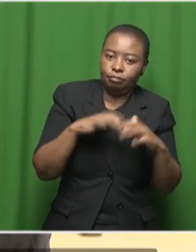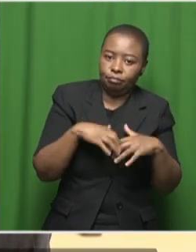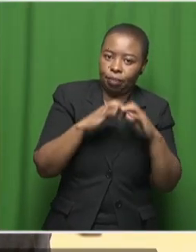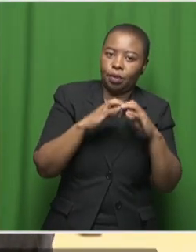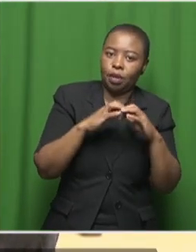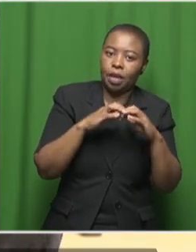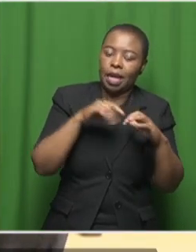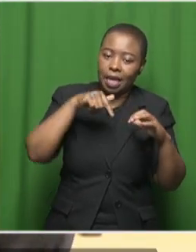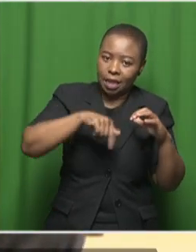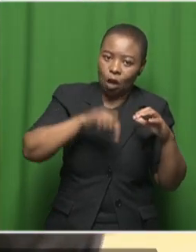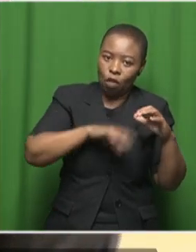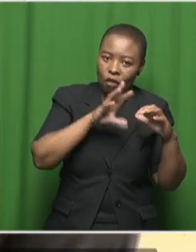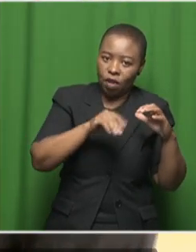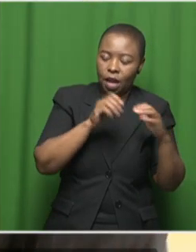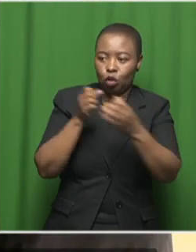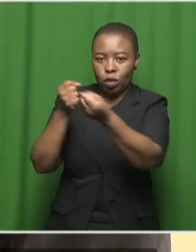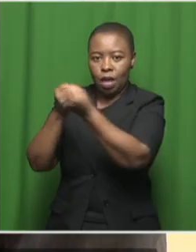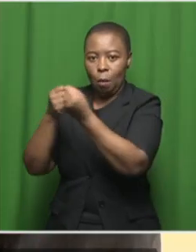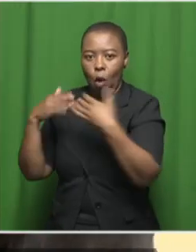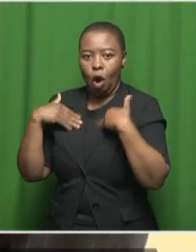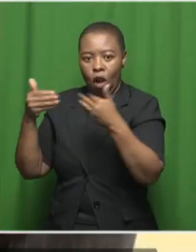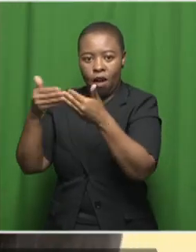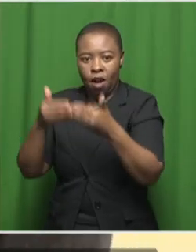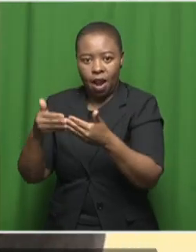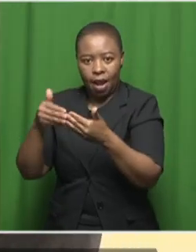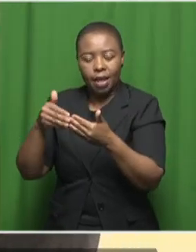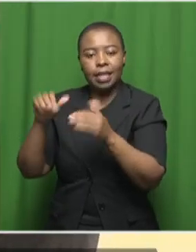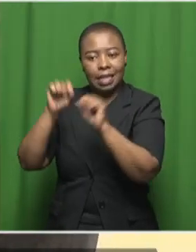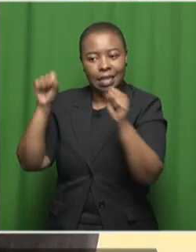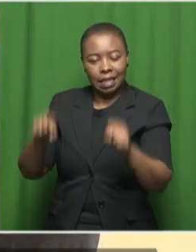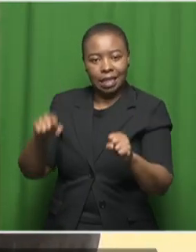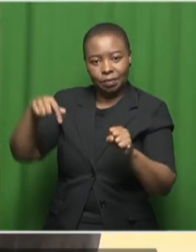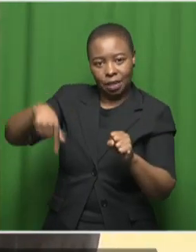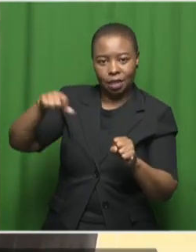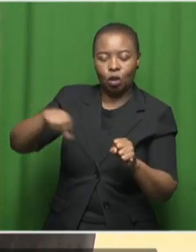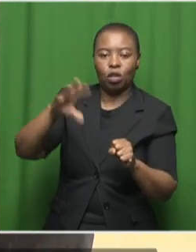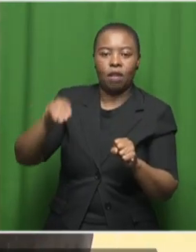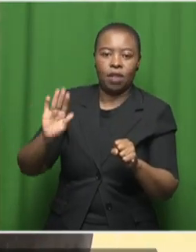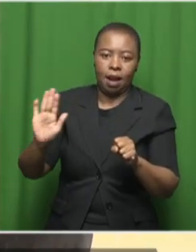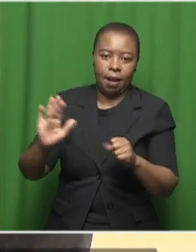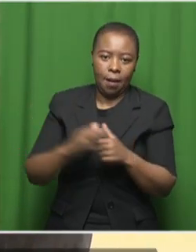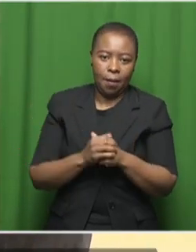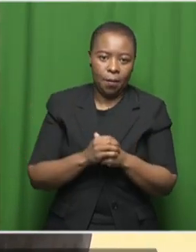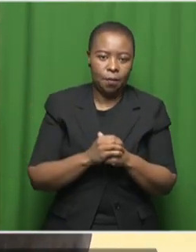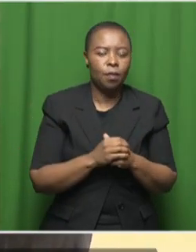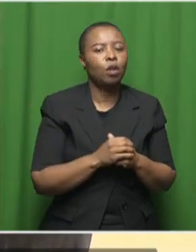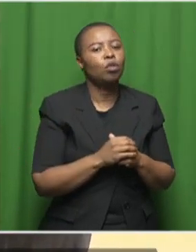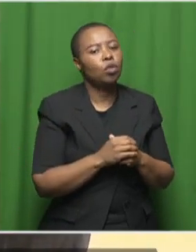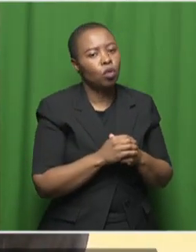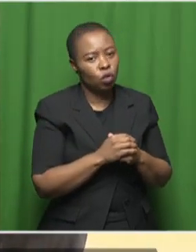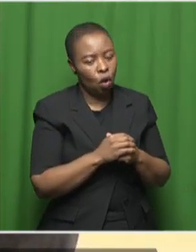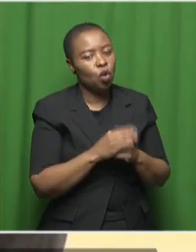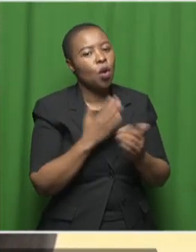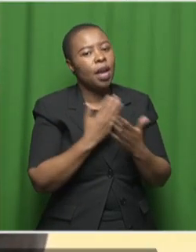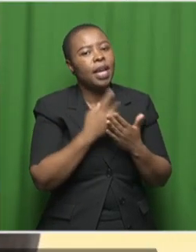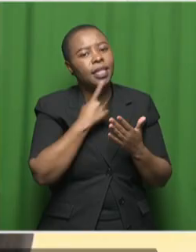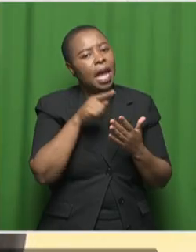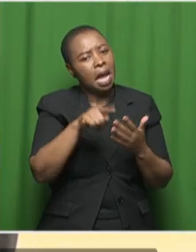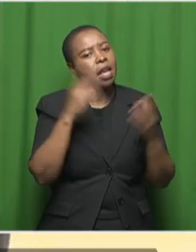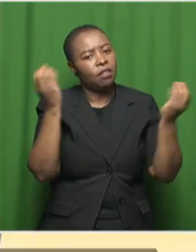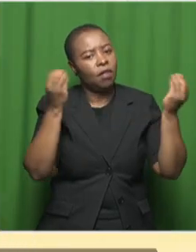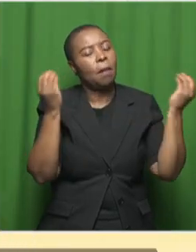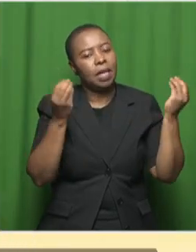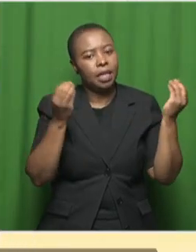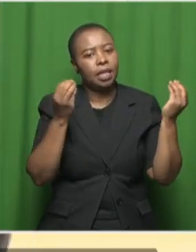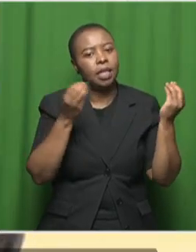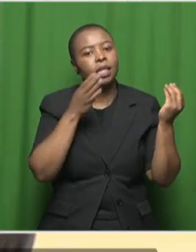healthcare system in the country and we spoke about making this you know it's fashionable and we thought